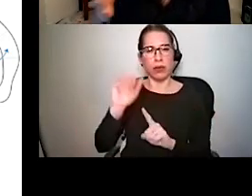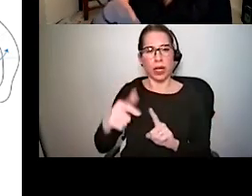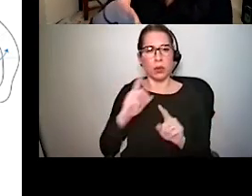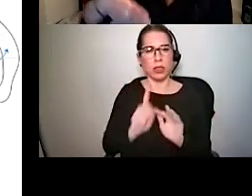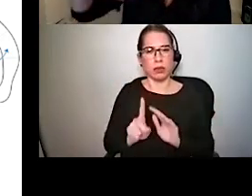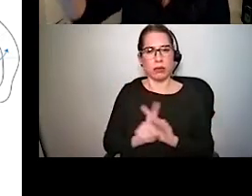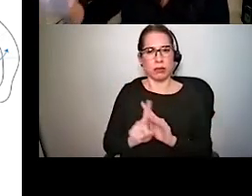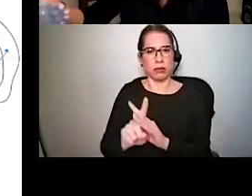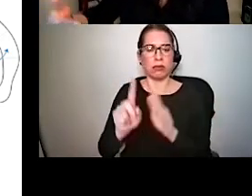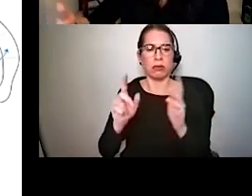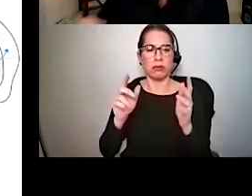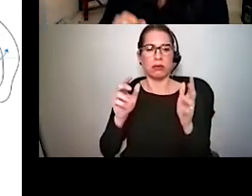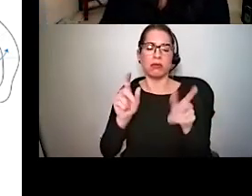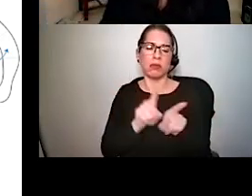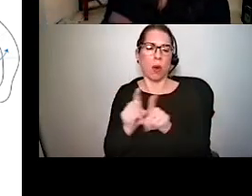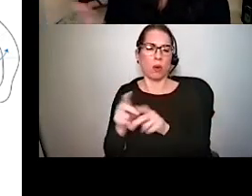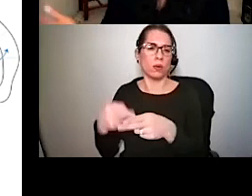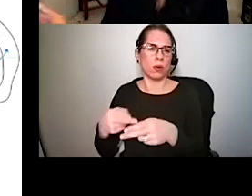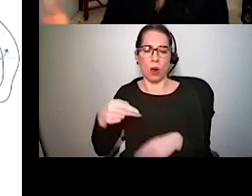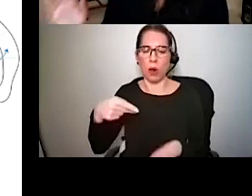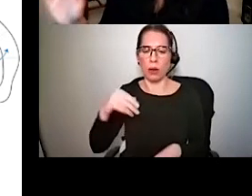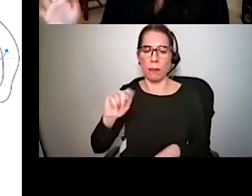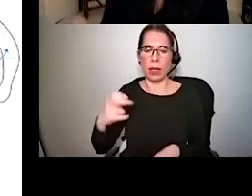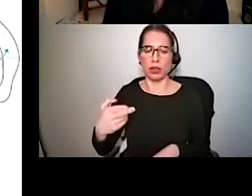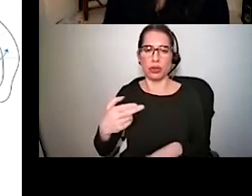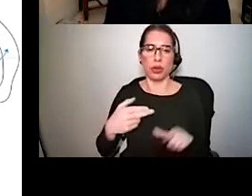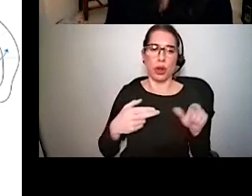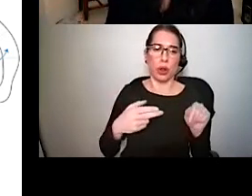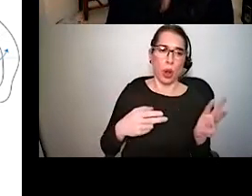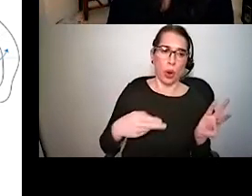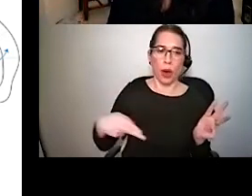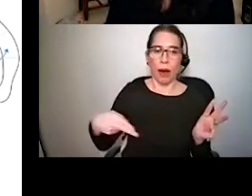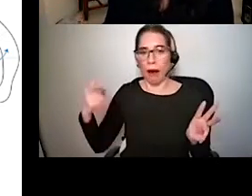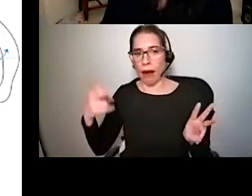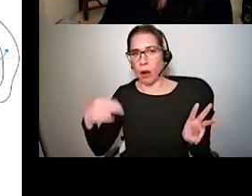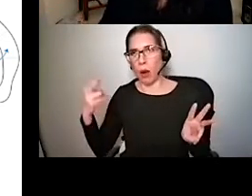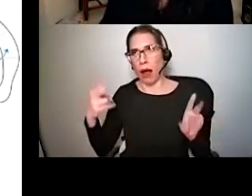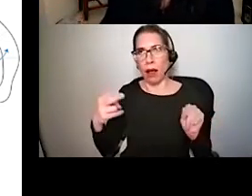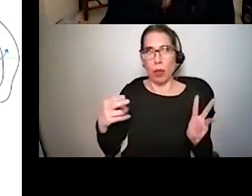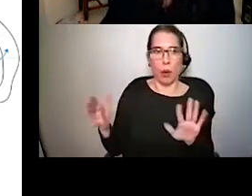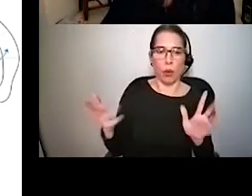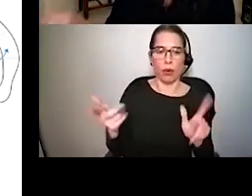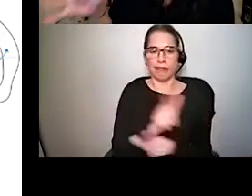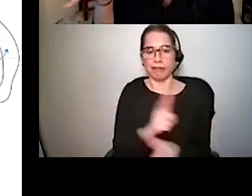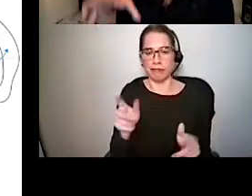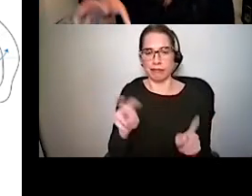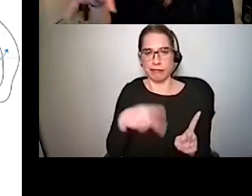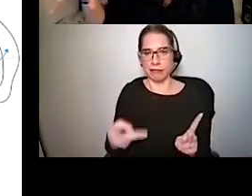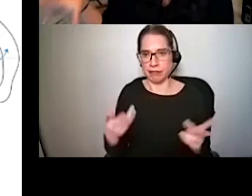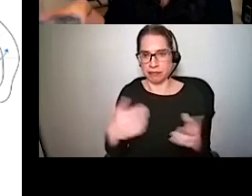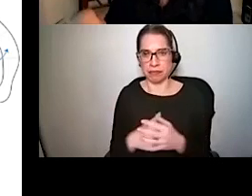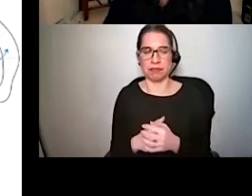from low to high, or high to low depending on which way you're going. And so this